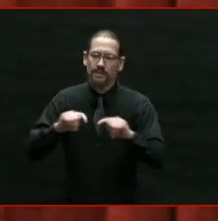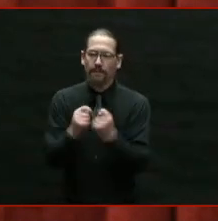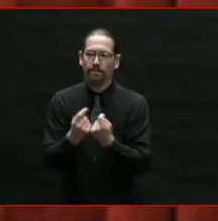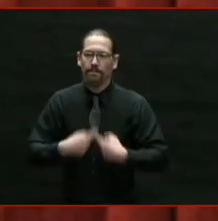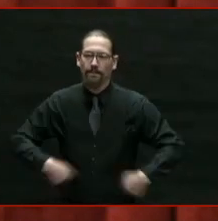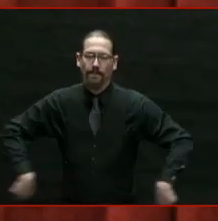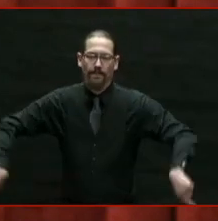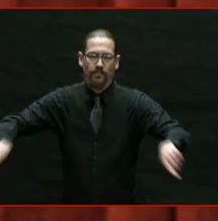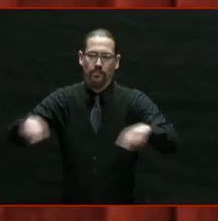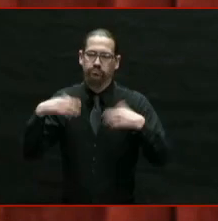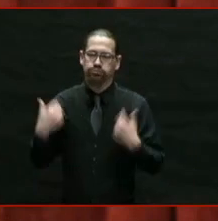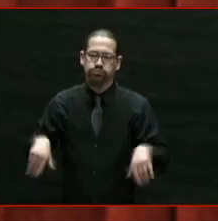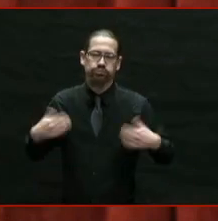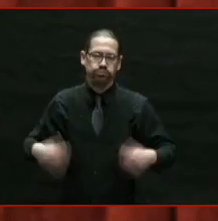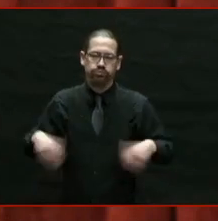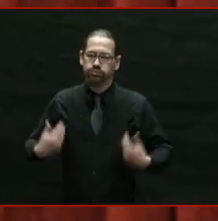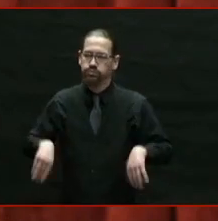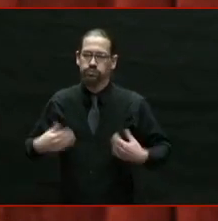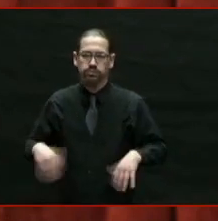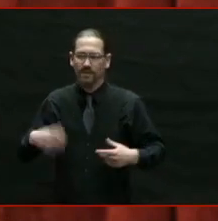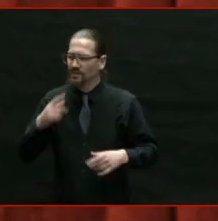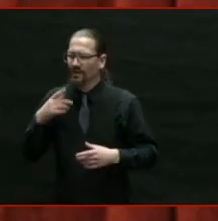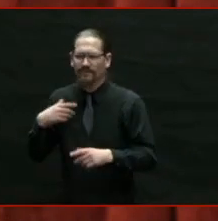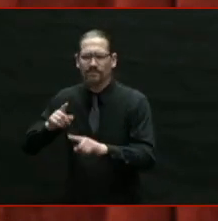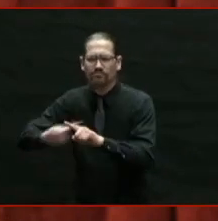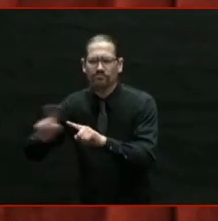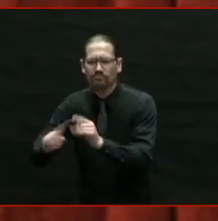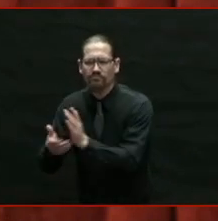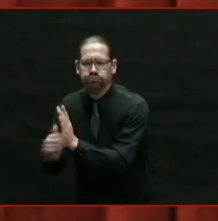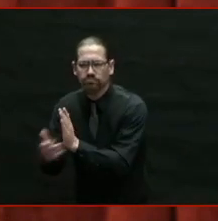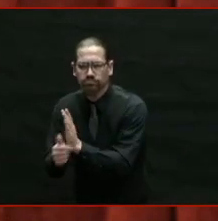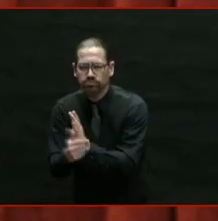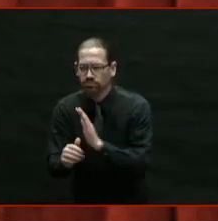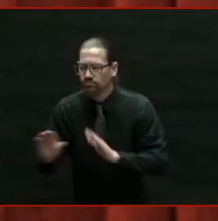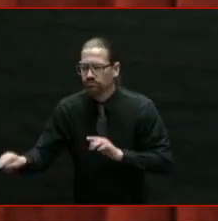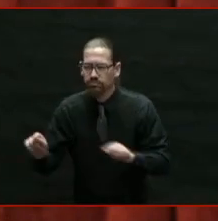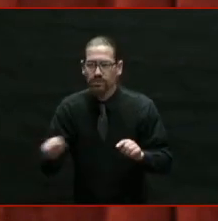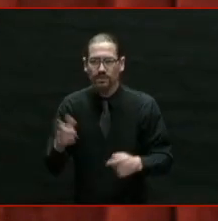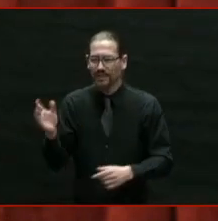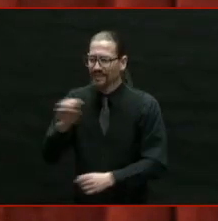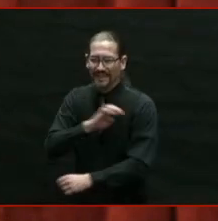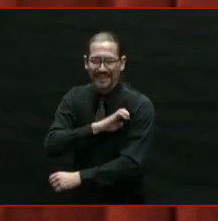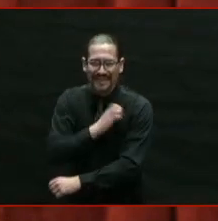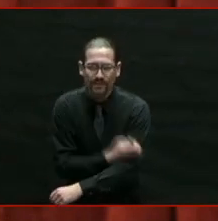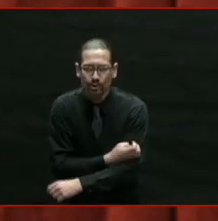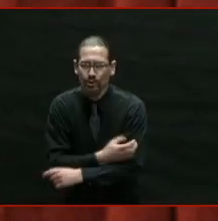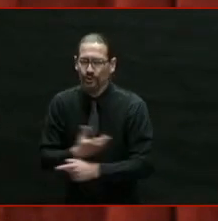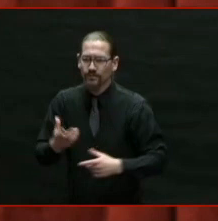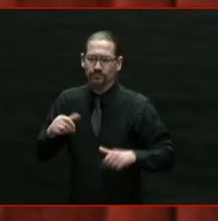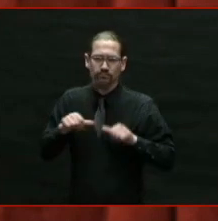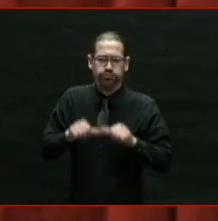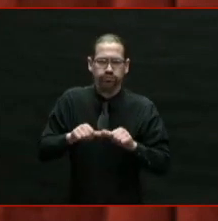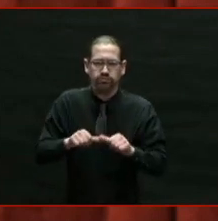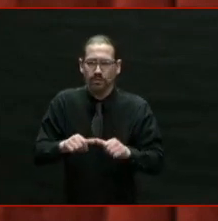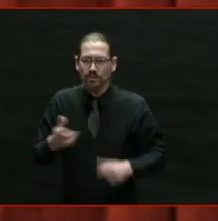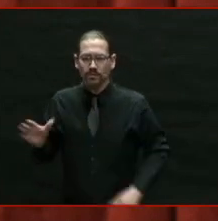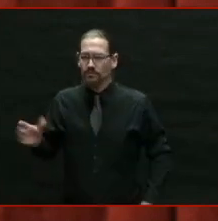I want to thank you for your talent, your energy, your passion,